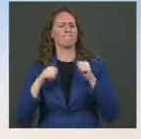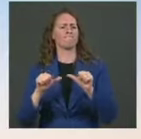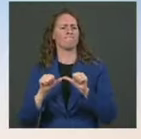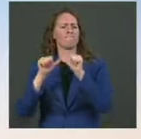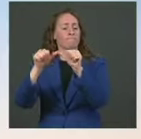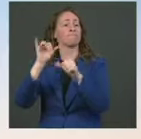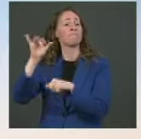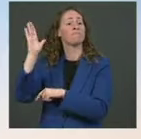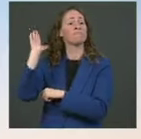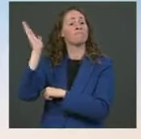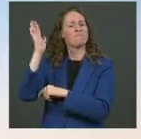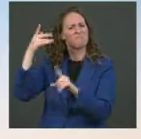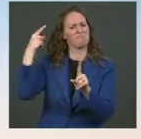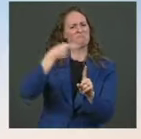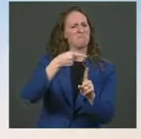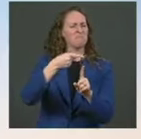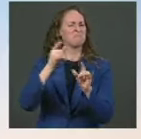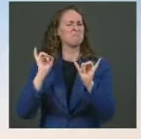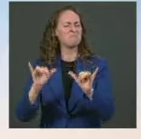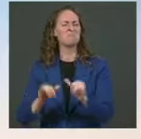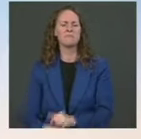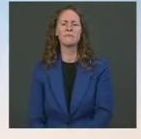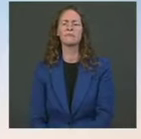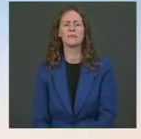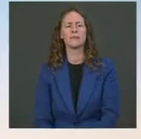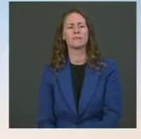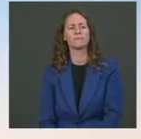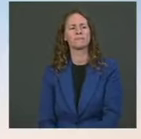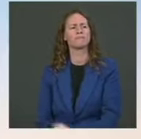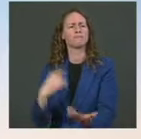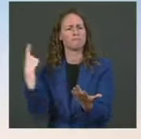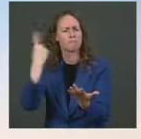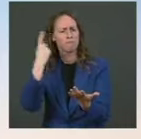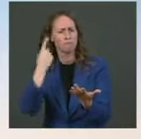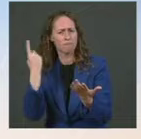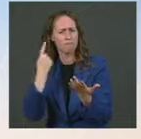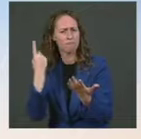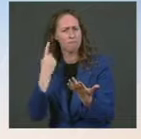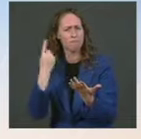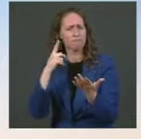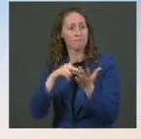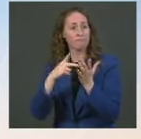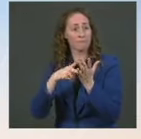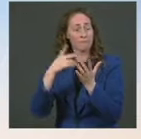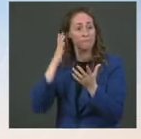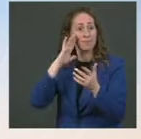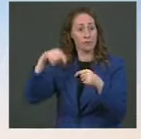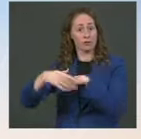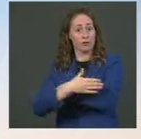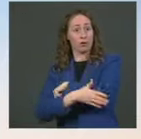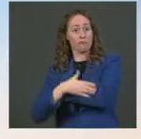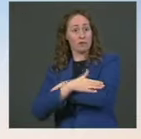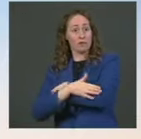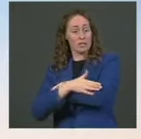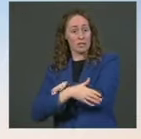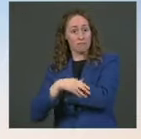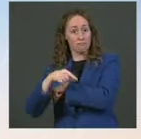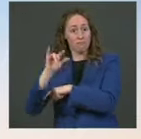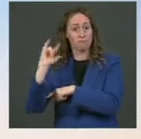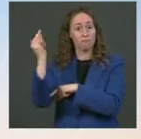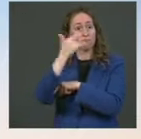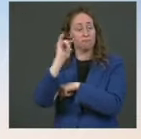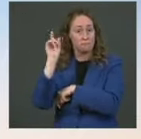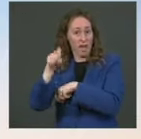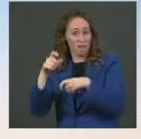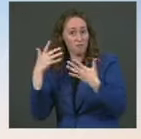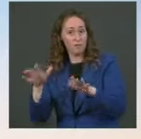Is he now considering mandating vaccinations to fly domestically? We are always looking at more we can do to